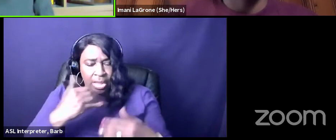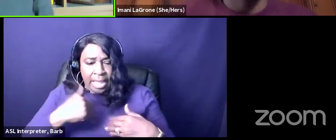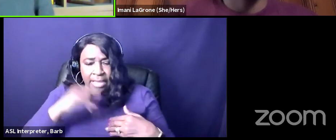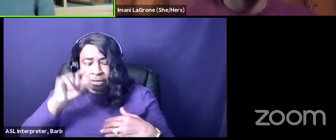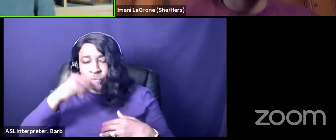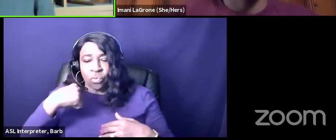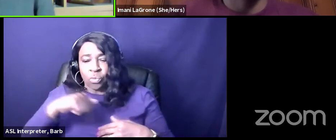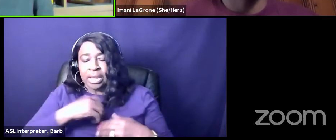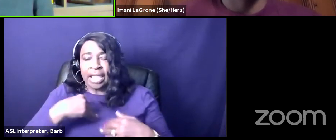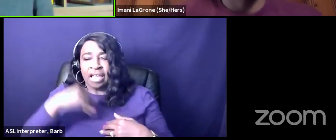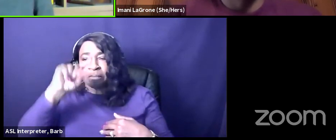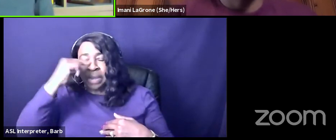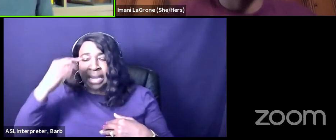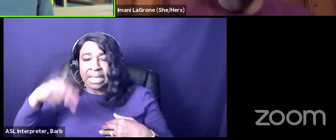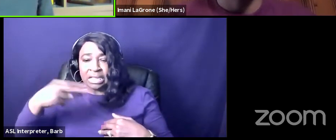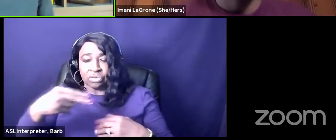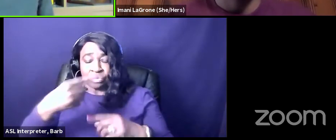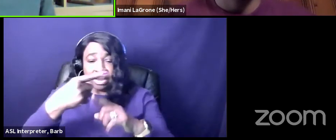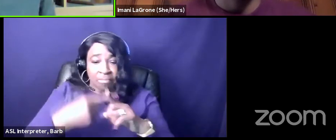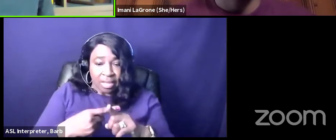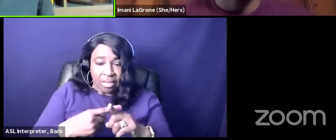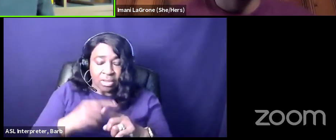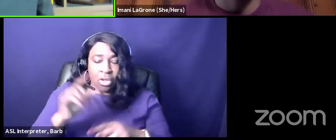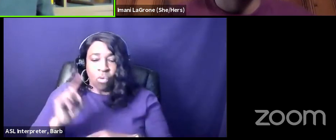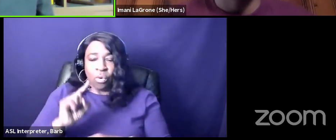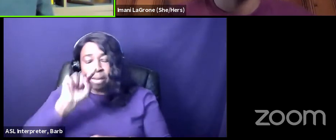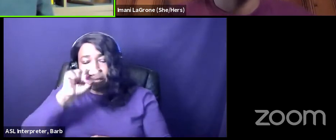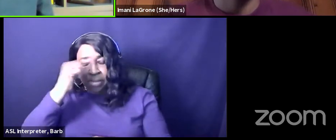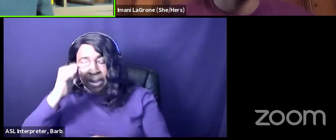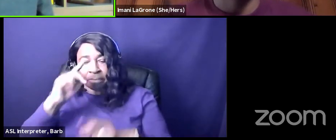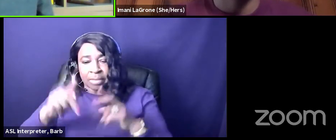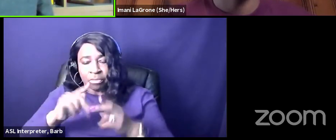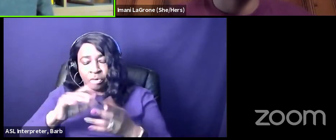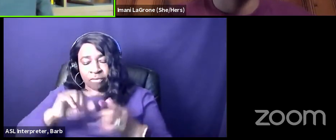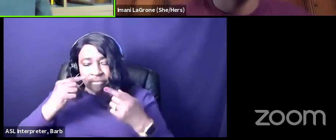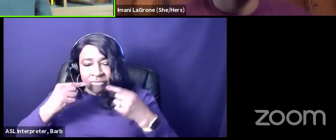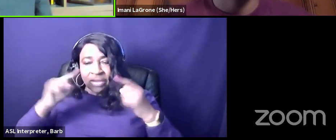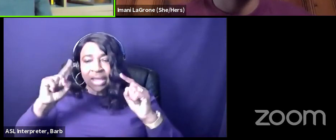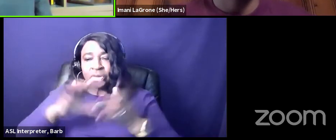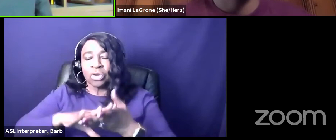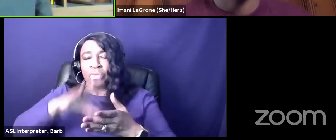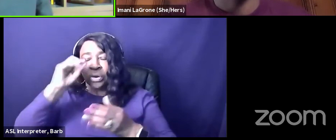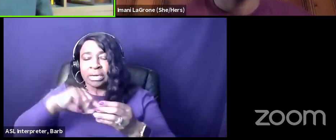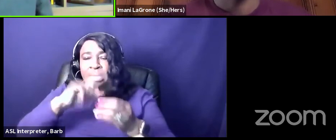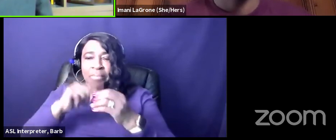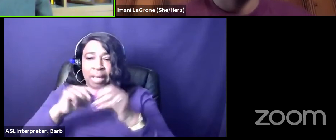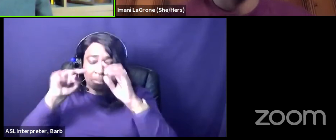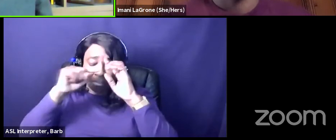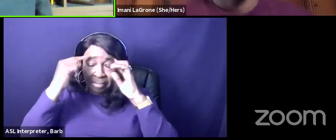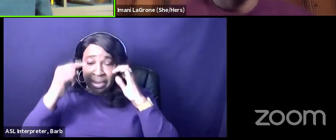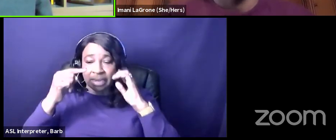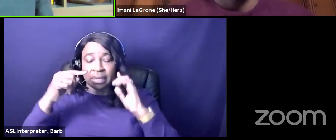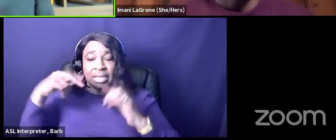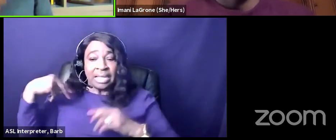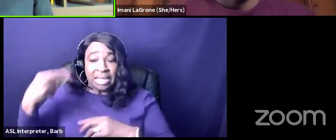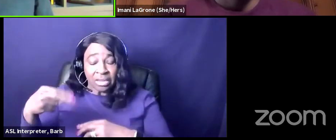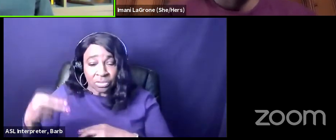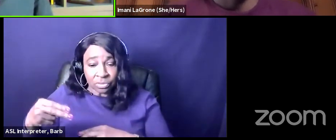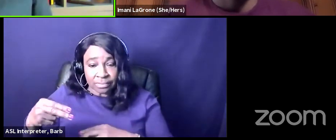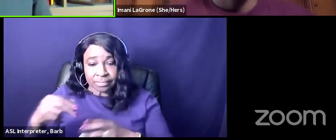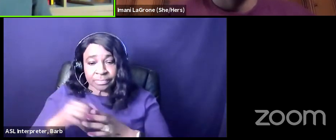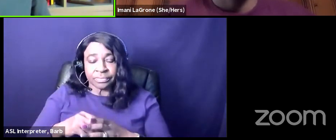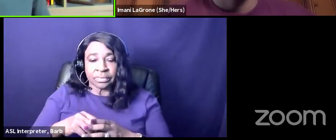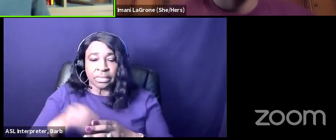you know white folks black folks are learning about fannie lou hamer for the first time and it's like well if you don't know who fannie lou hamer is you know